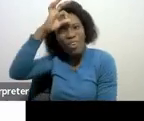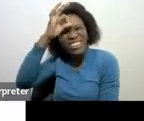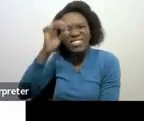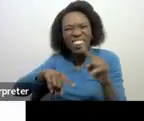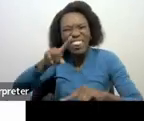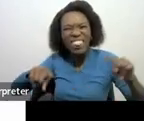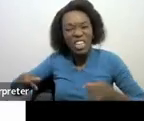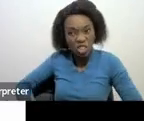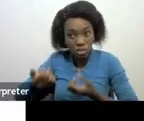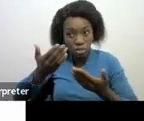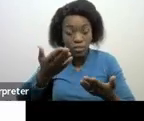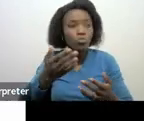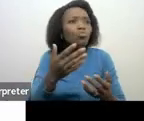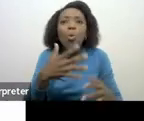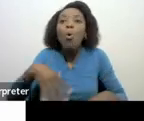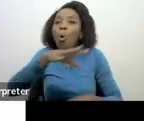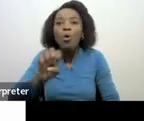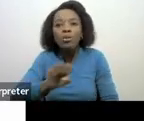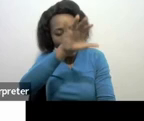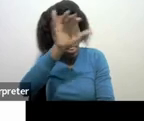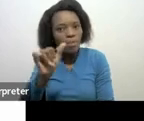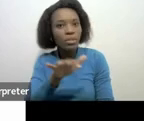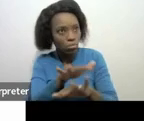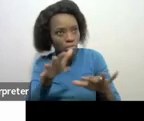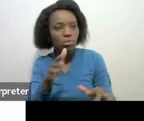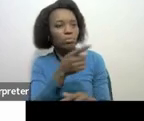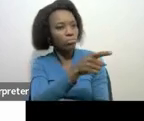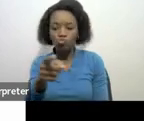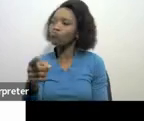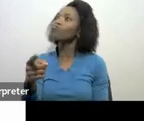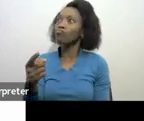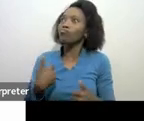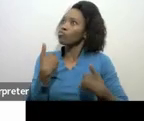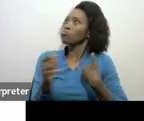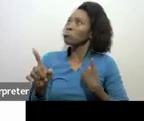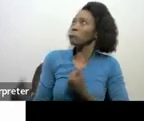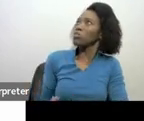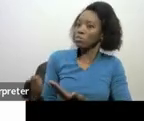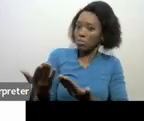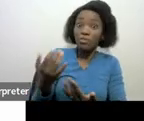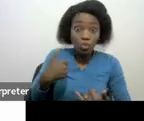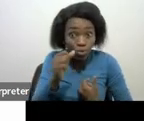citizen enjoys the benefits of one or the other of the basic services.